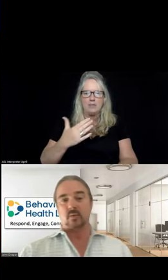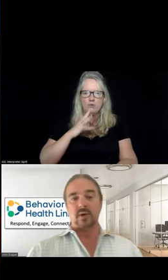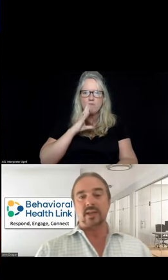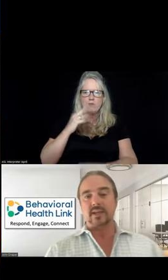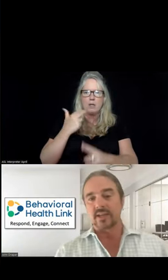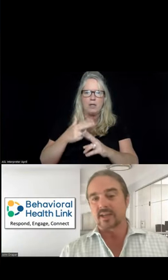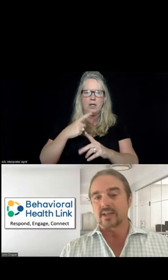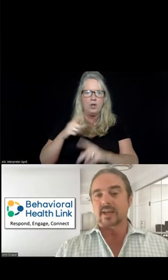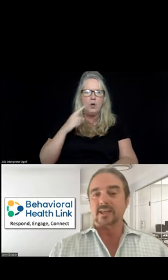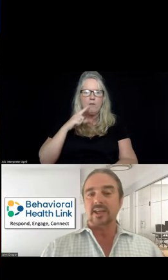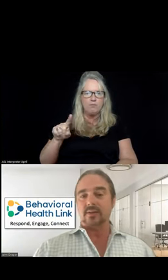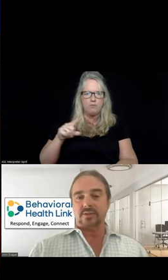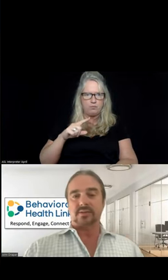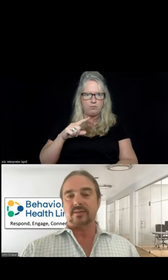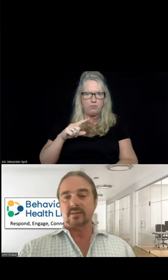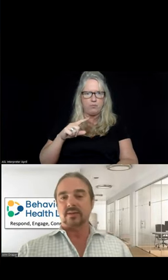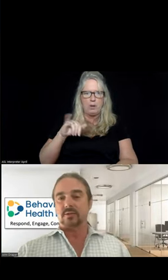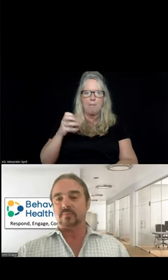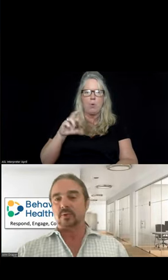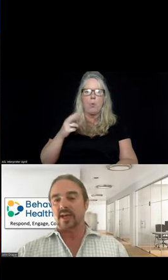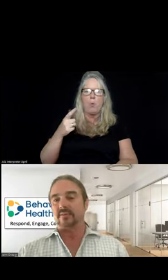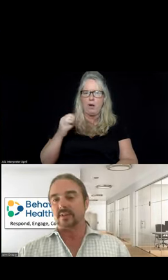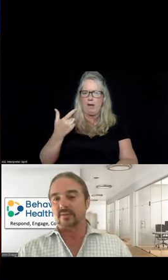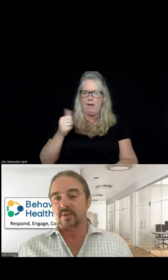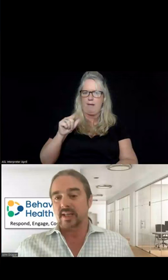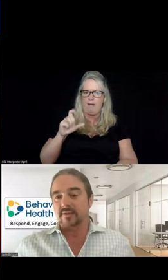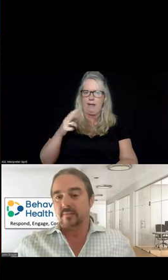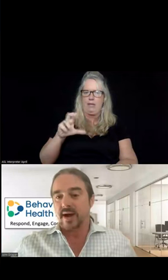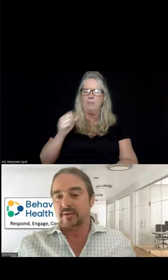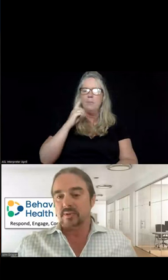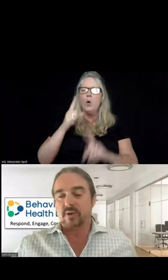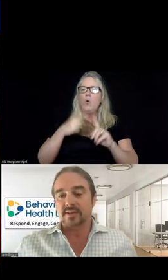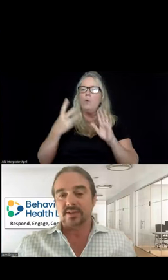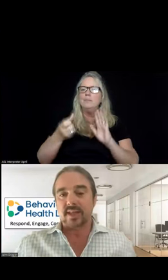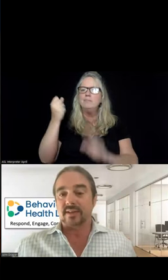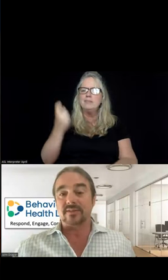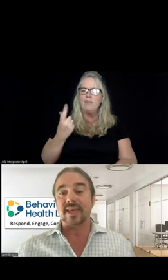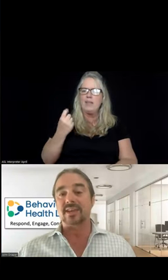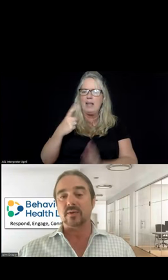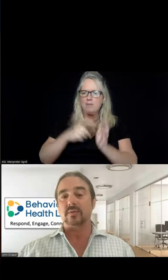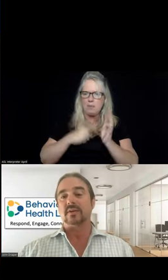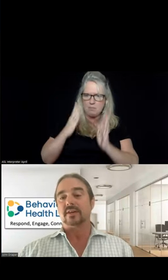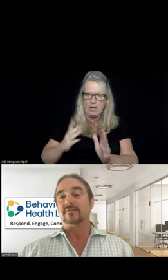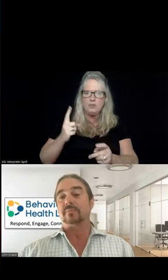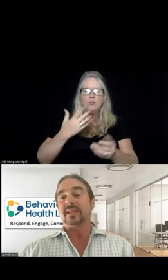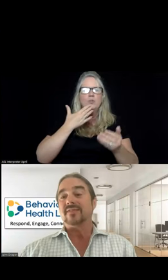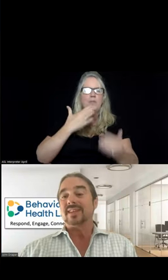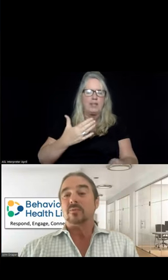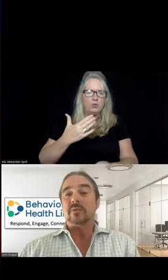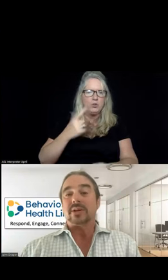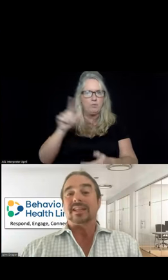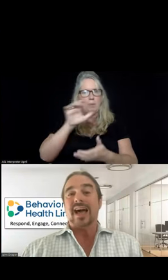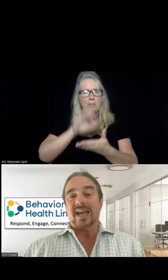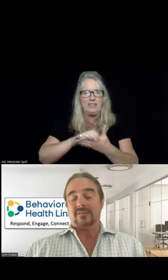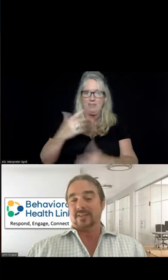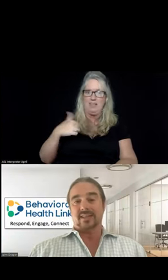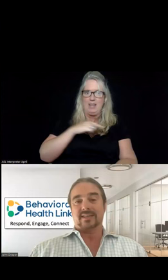you from Jorge Gallagilos, who was pulled out of the 11th minor, who was brought to safety. Thank you for believing that